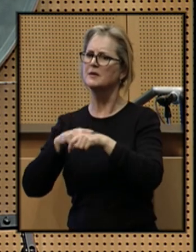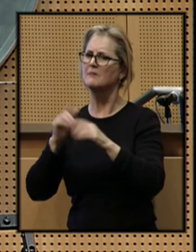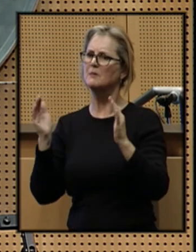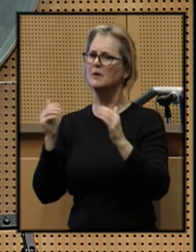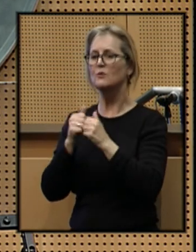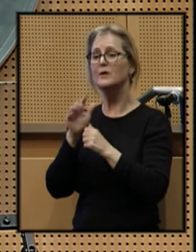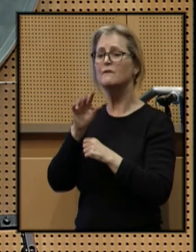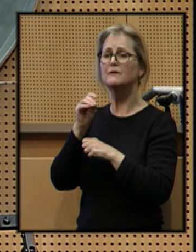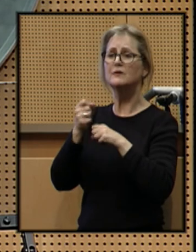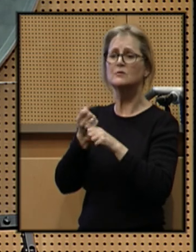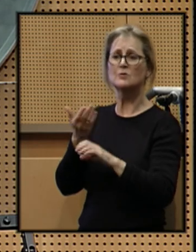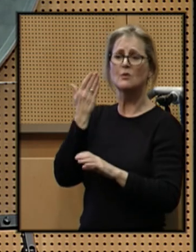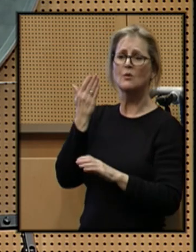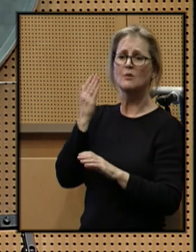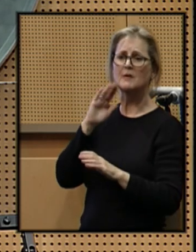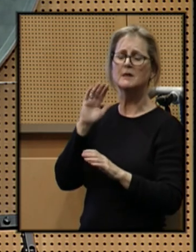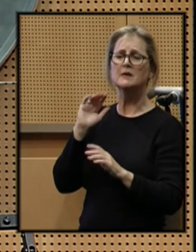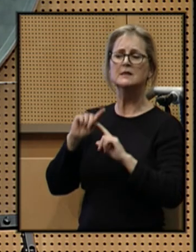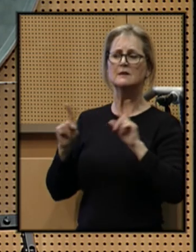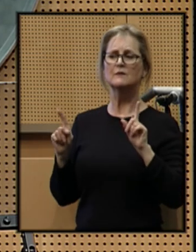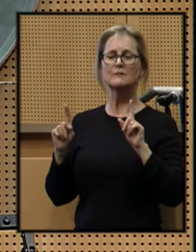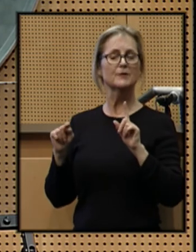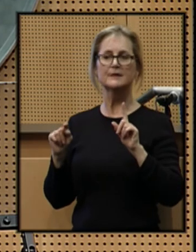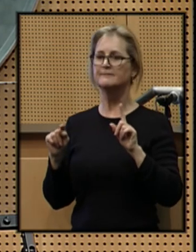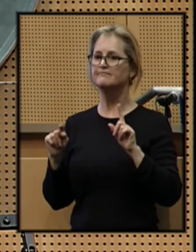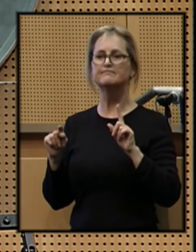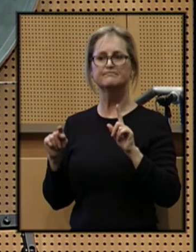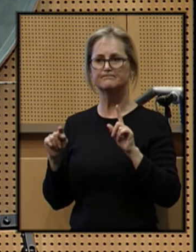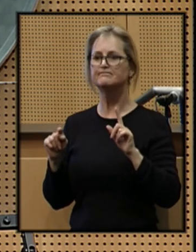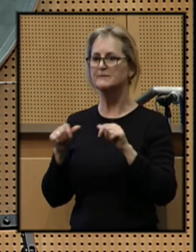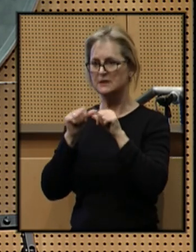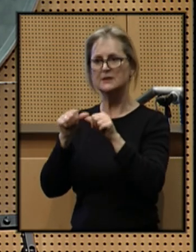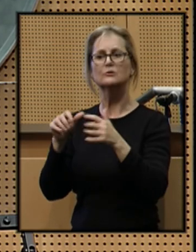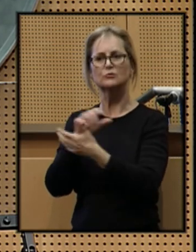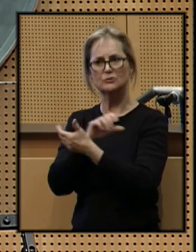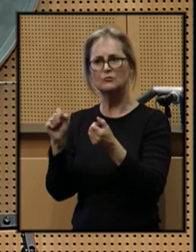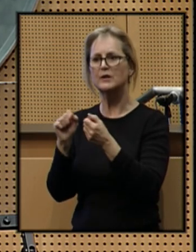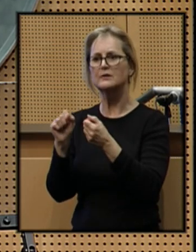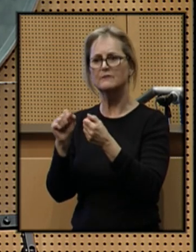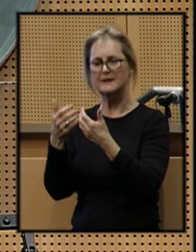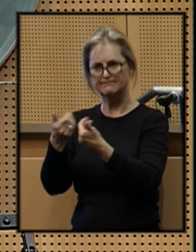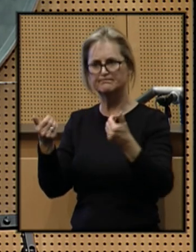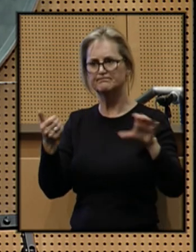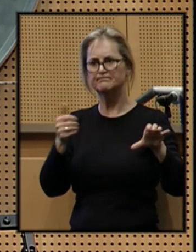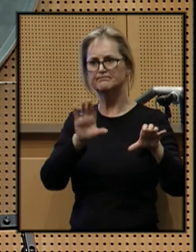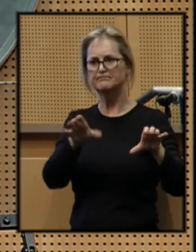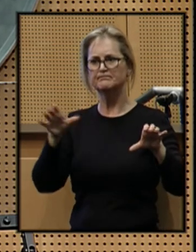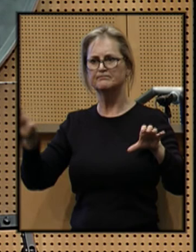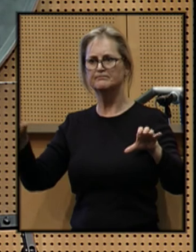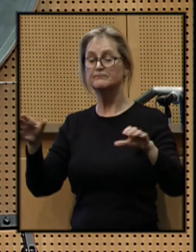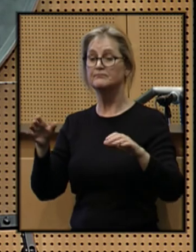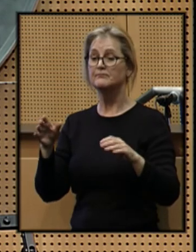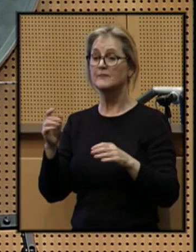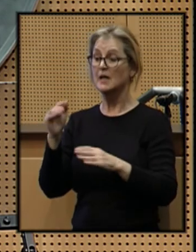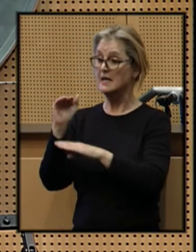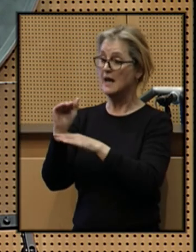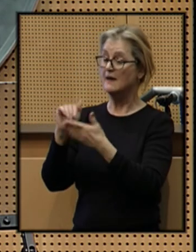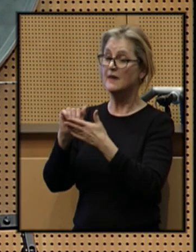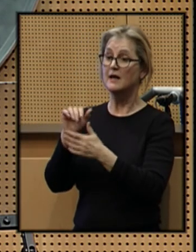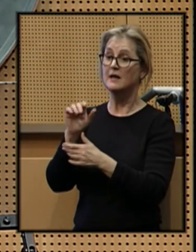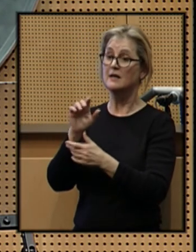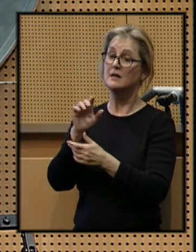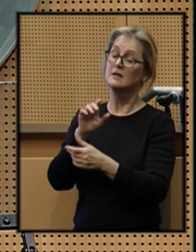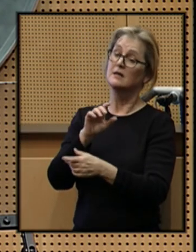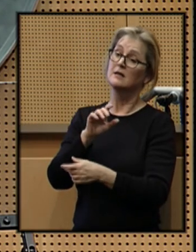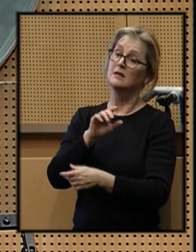they were 50 years ago, they are no less destructive and divisive. On the night that Dr. Martin